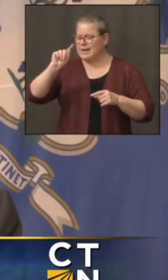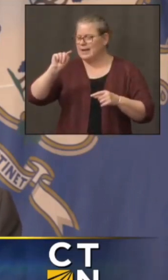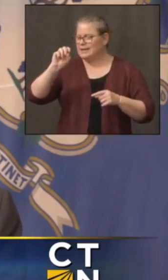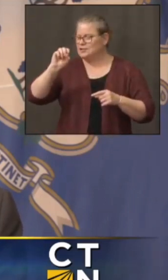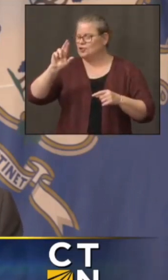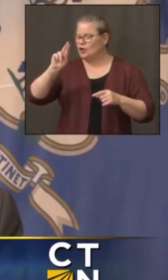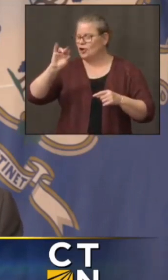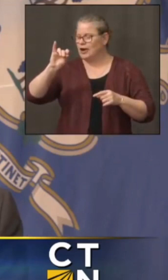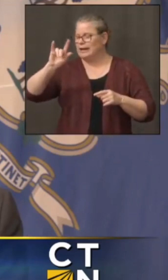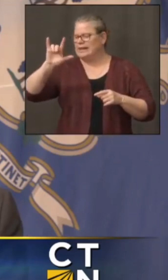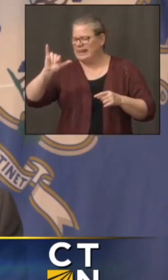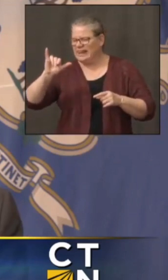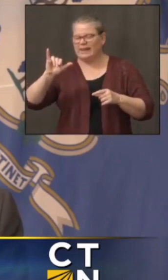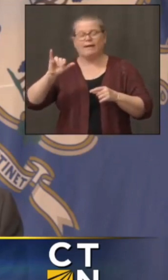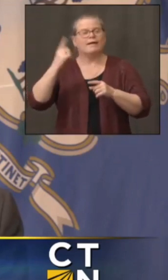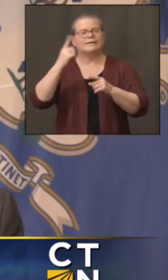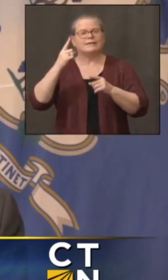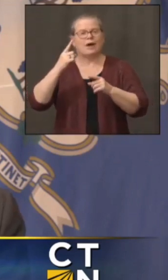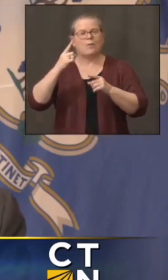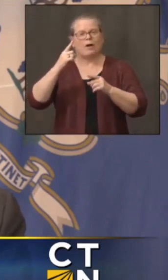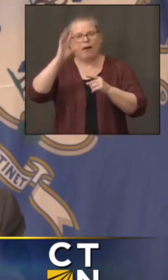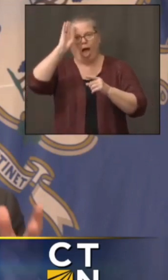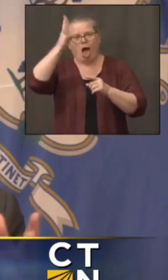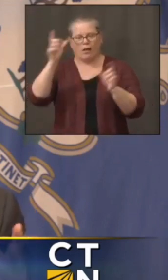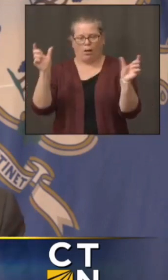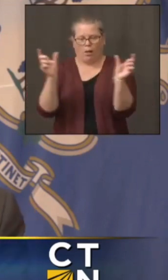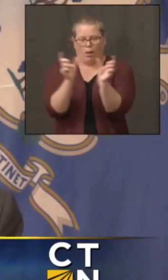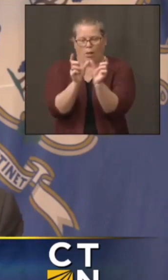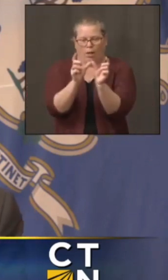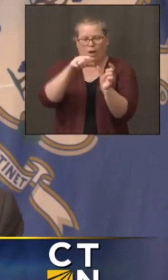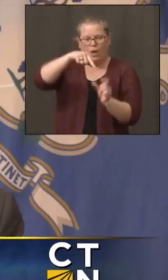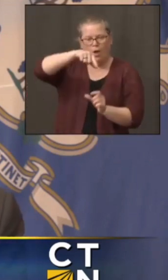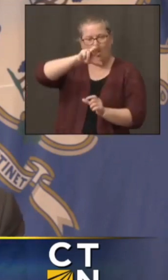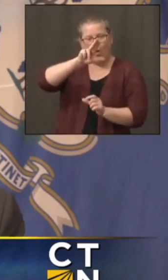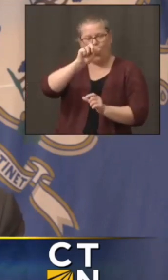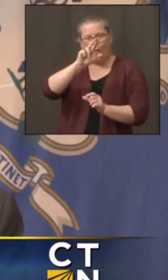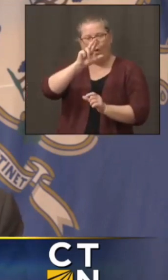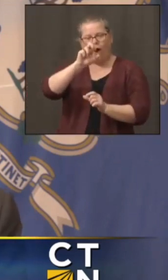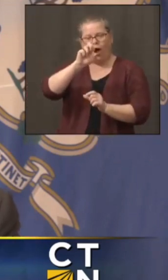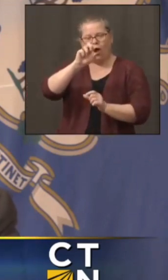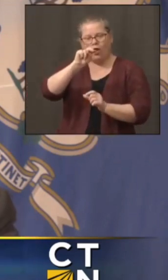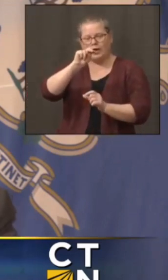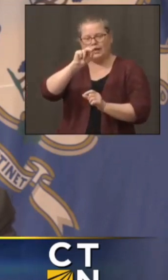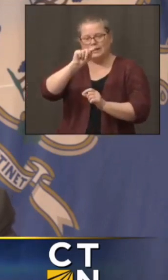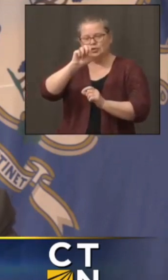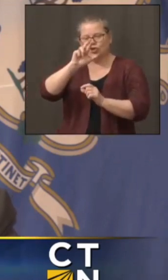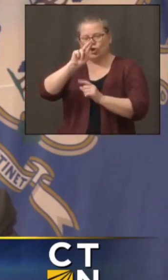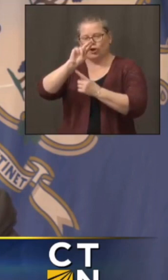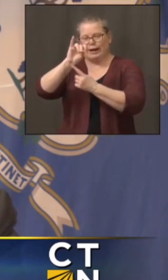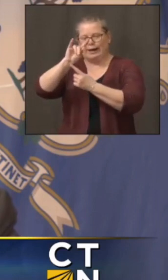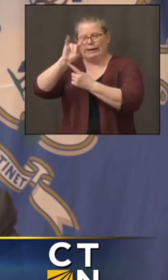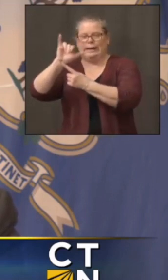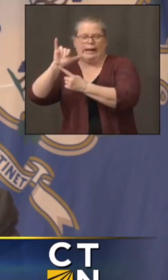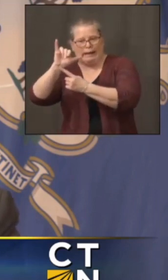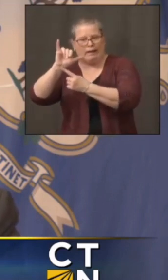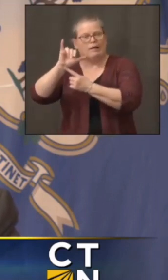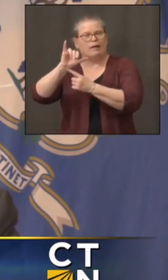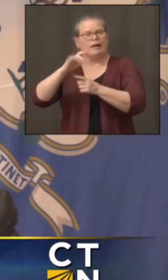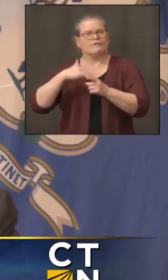And I know we're now moving into the holiday season. We've got Halloween in about 10 days and